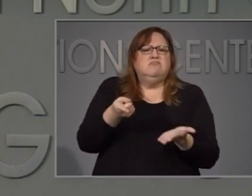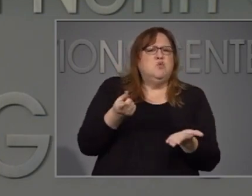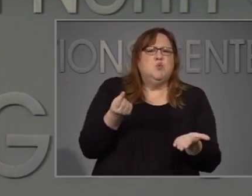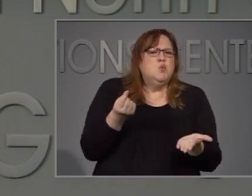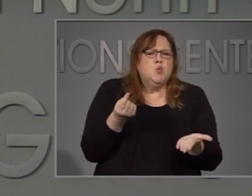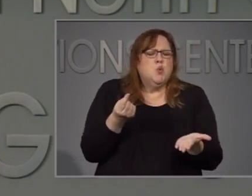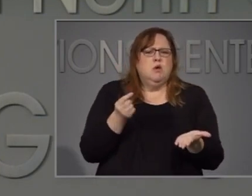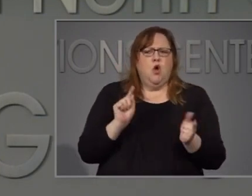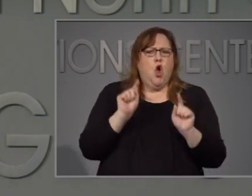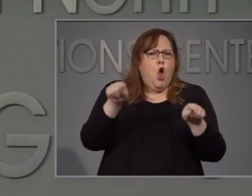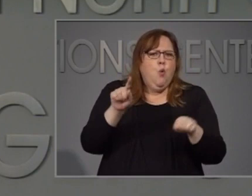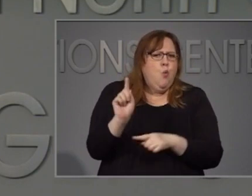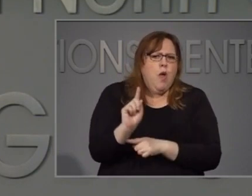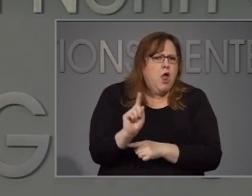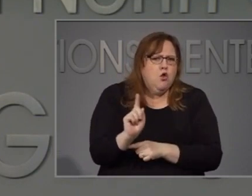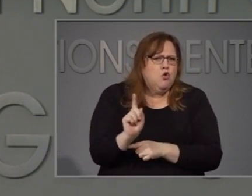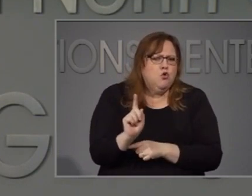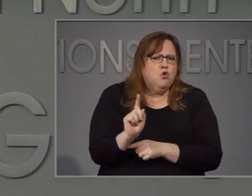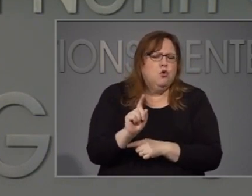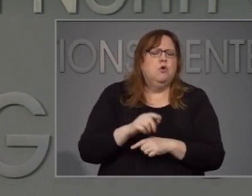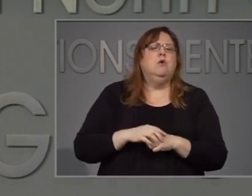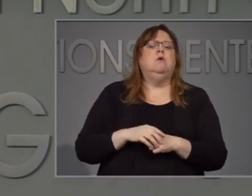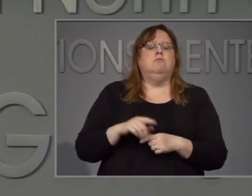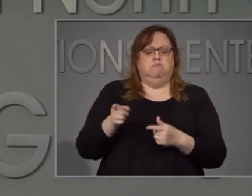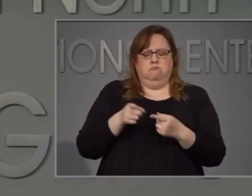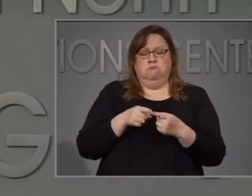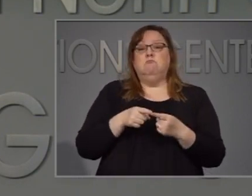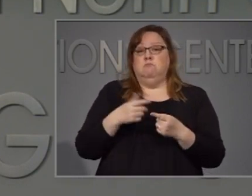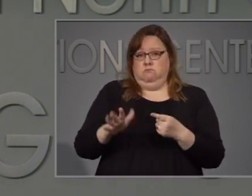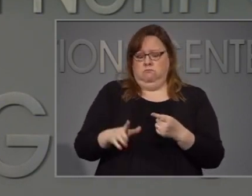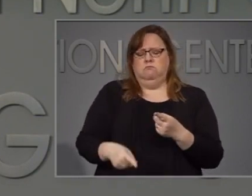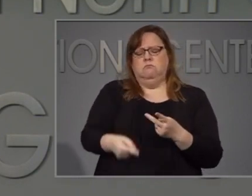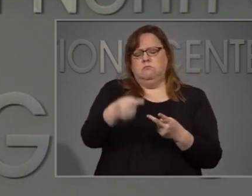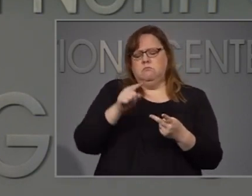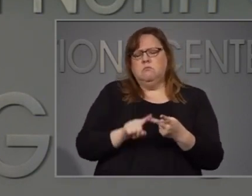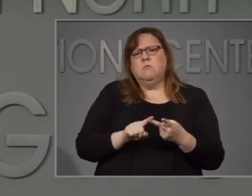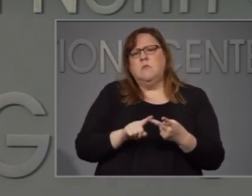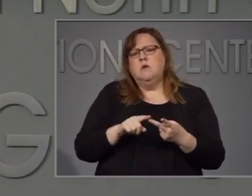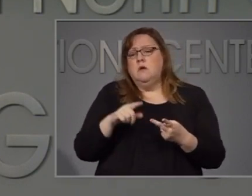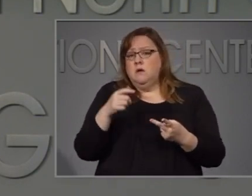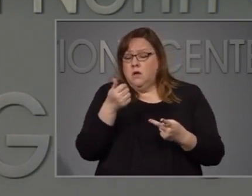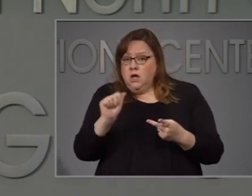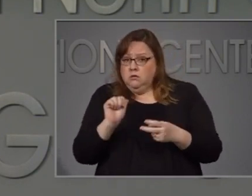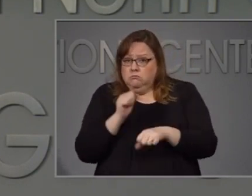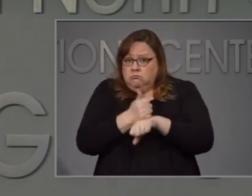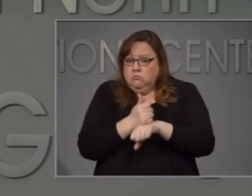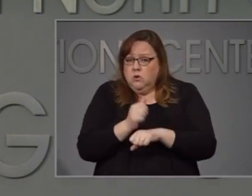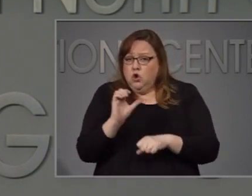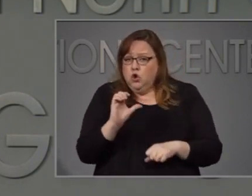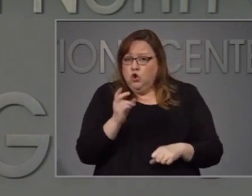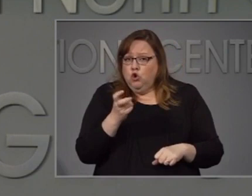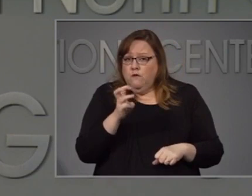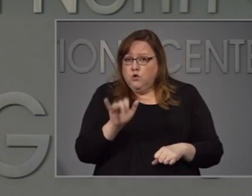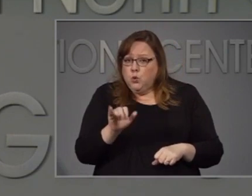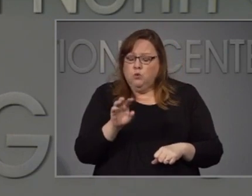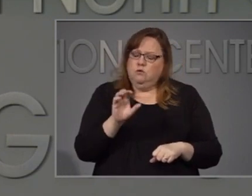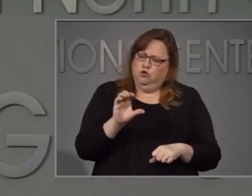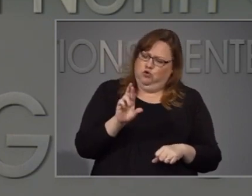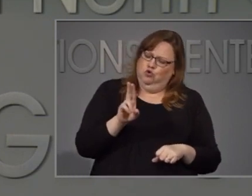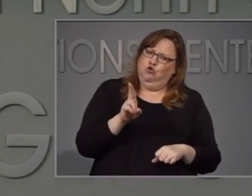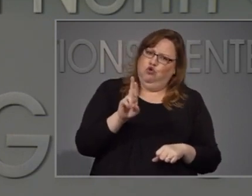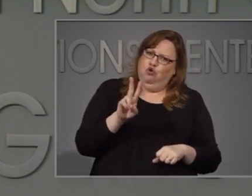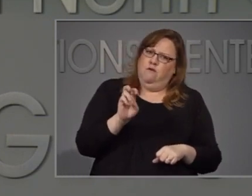where generally they will be doing it, and then also whether or not there are going to be any curfews in effect in the state that you know of